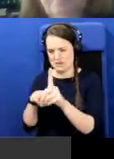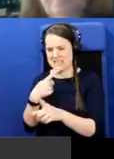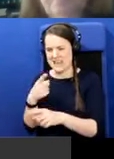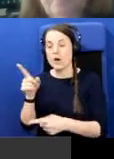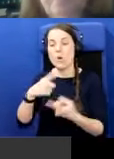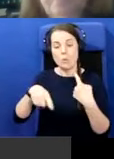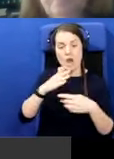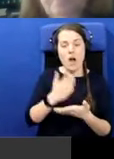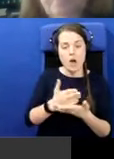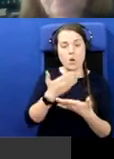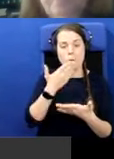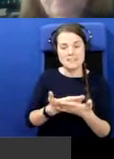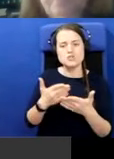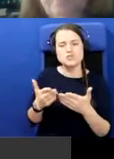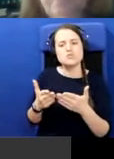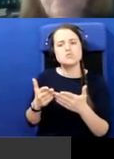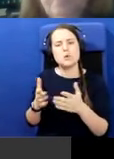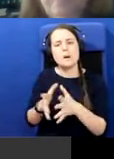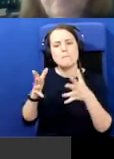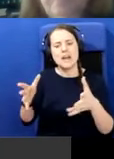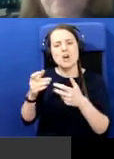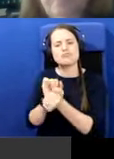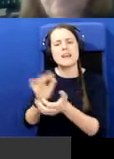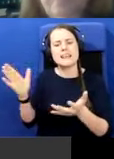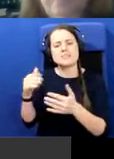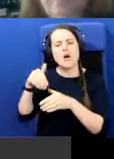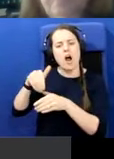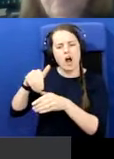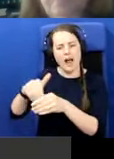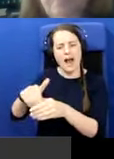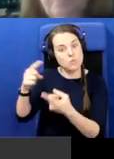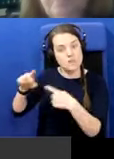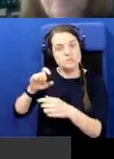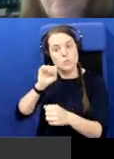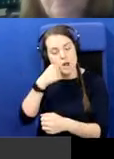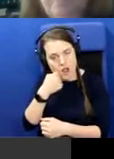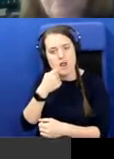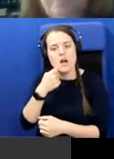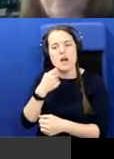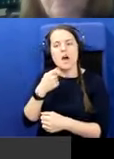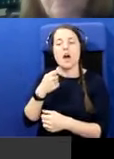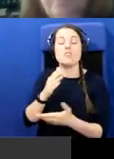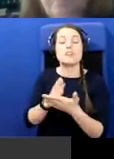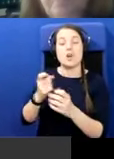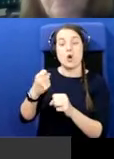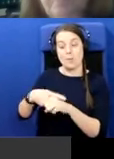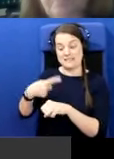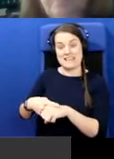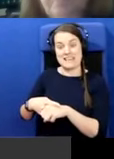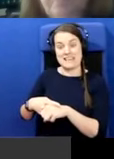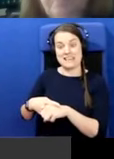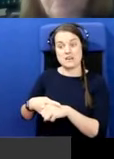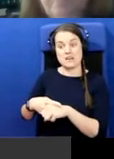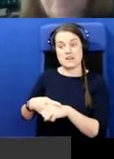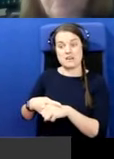to a greater release of archival release of documents. And frankly, we will ever come as a committee of fairs. And I don't think Mary's going